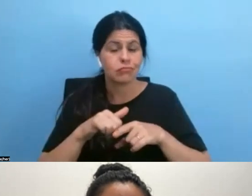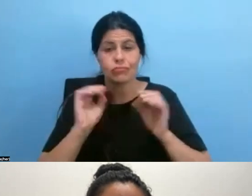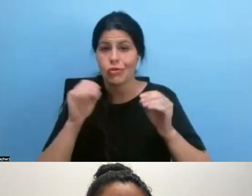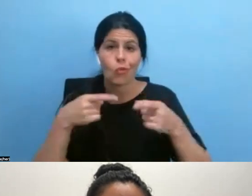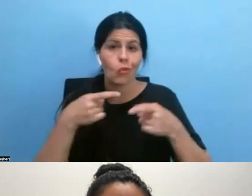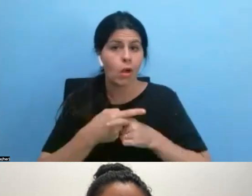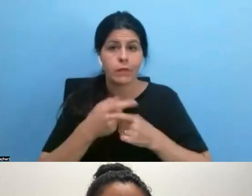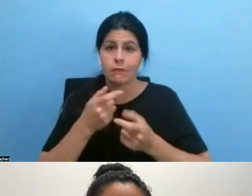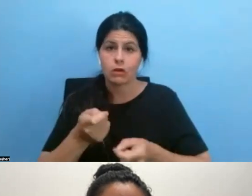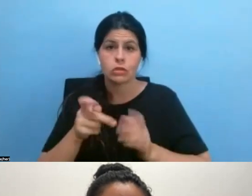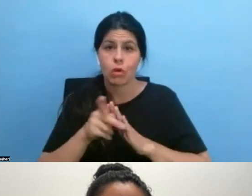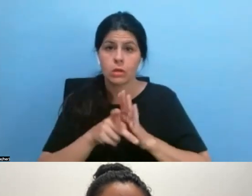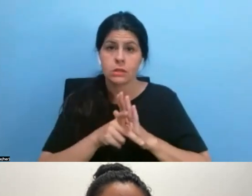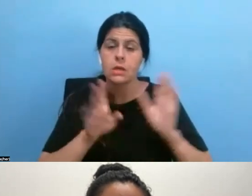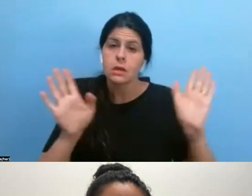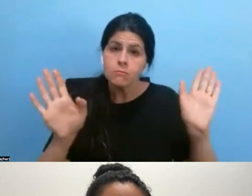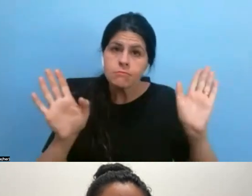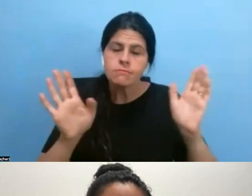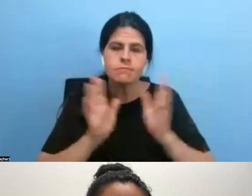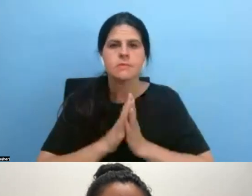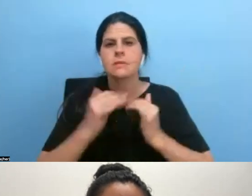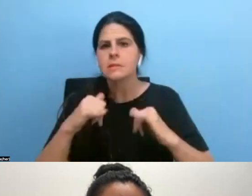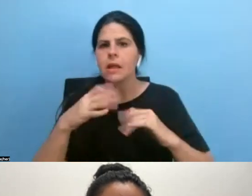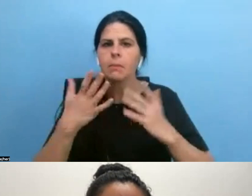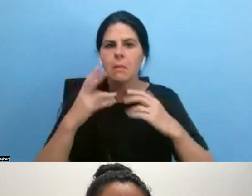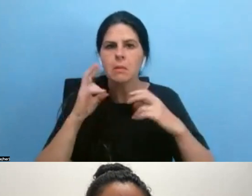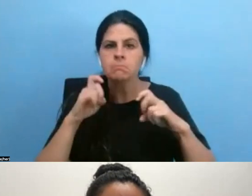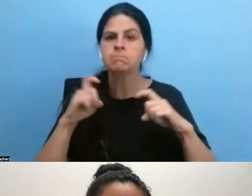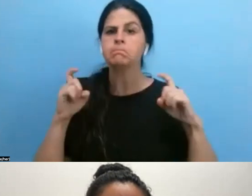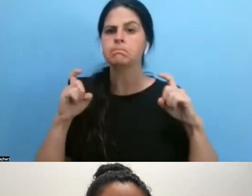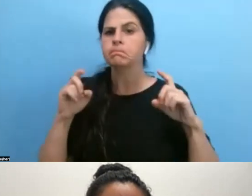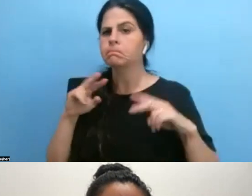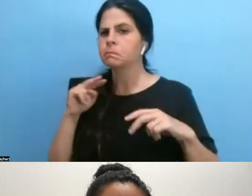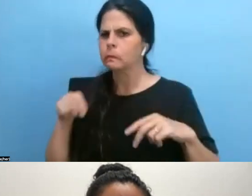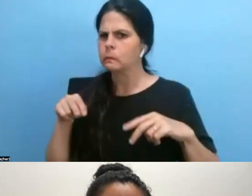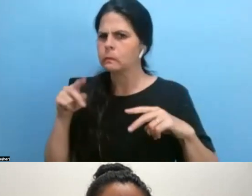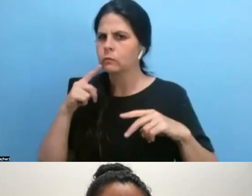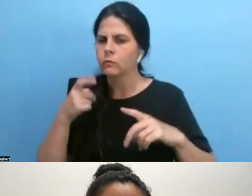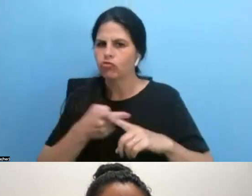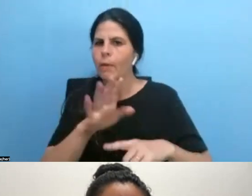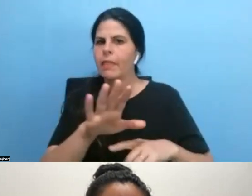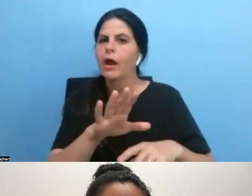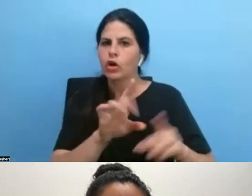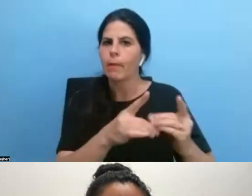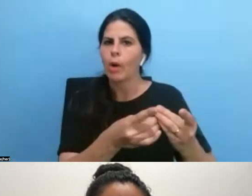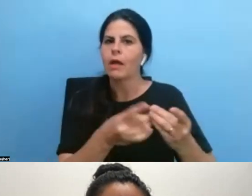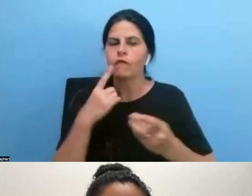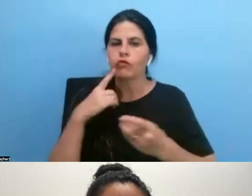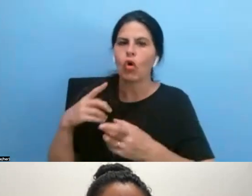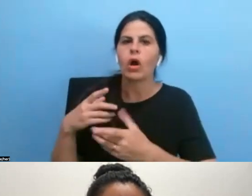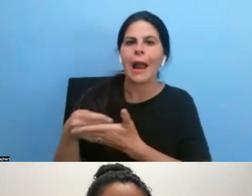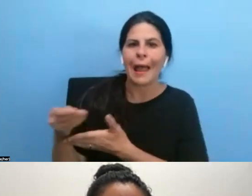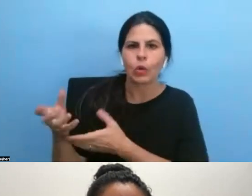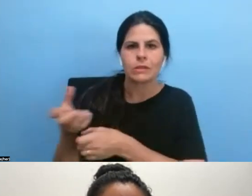Um, although it might still raise eyebrows from their, you know, acquisitions and their original documentaries department staff